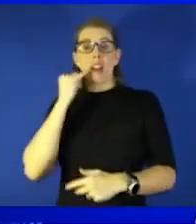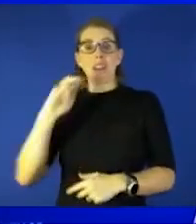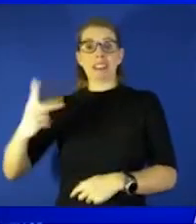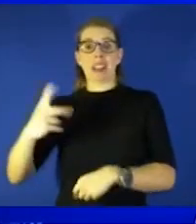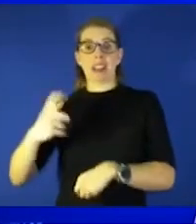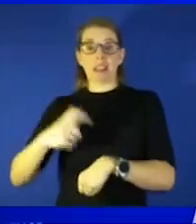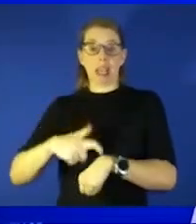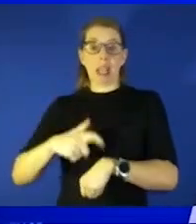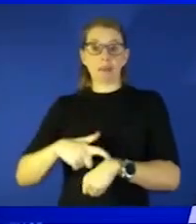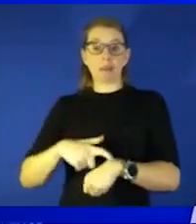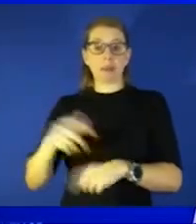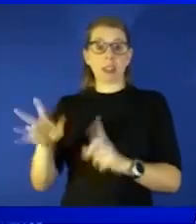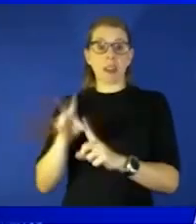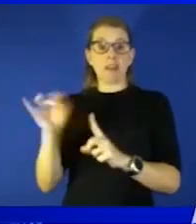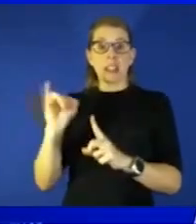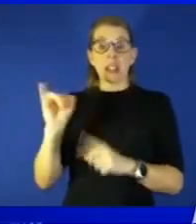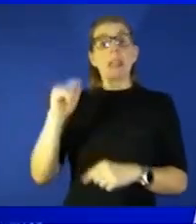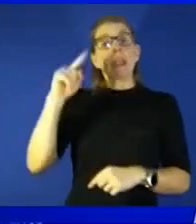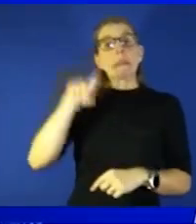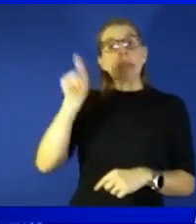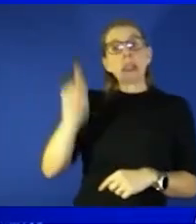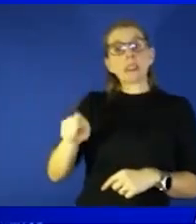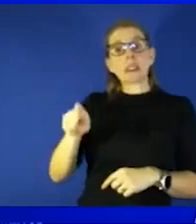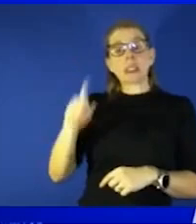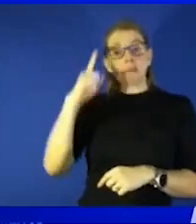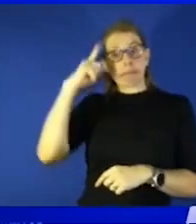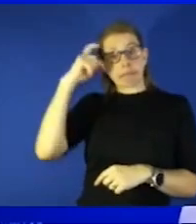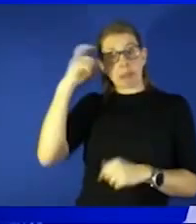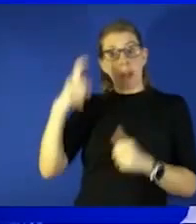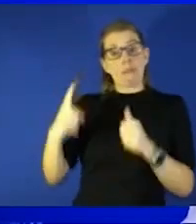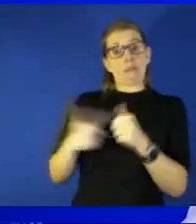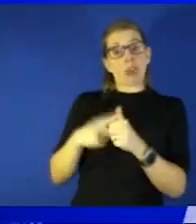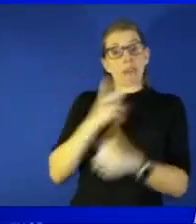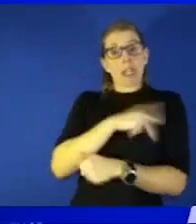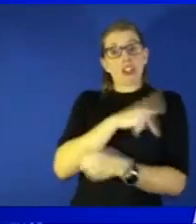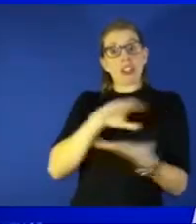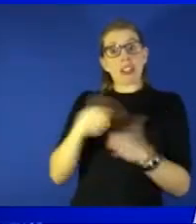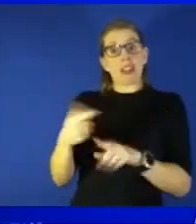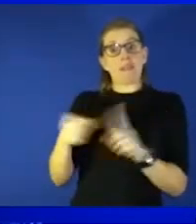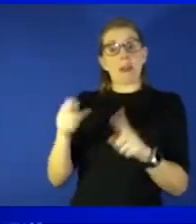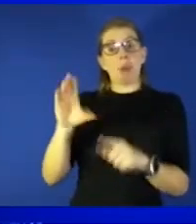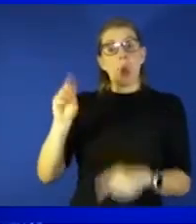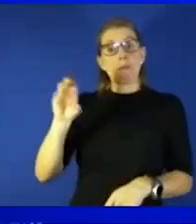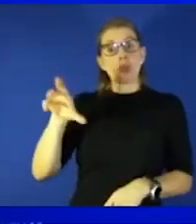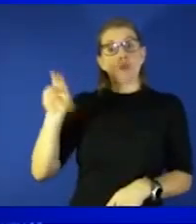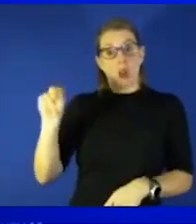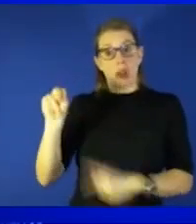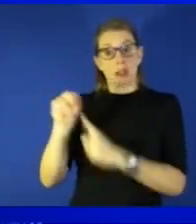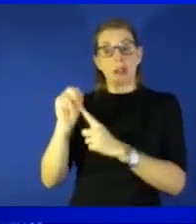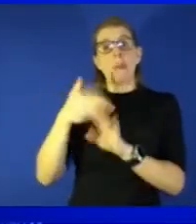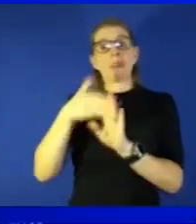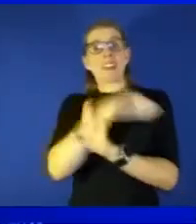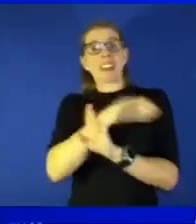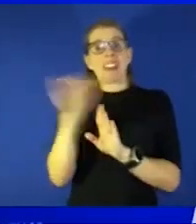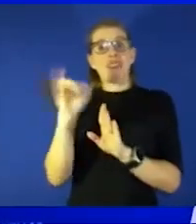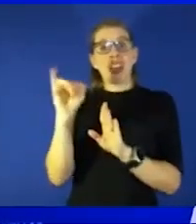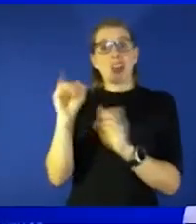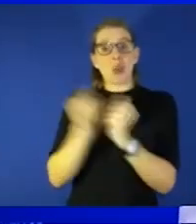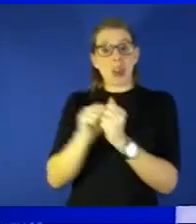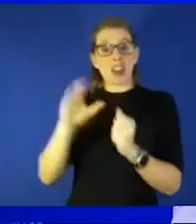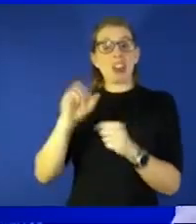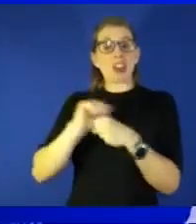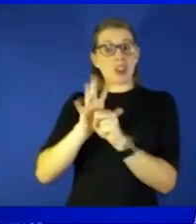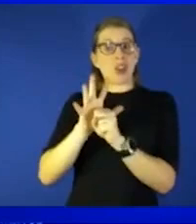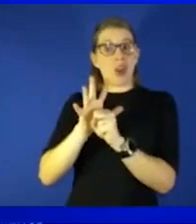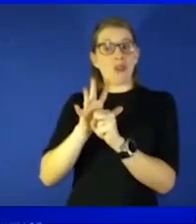who they suspect is the first patient who died of omicron that patient had been previously infected with coronavirus so i think